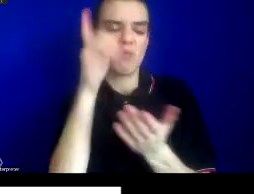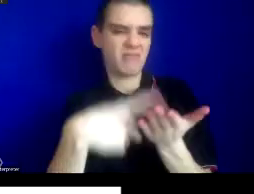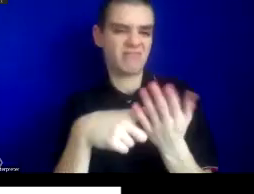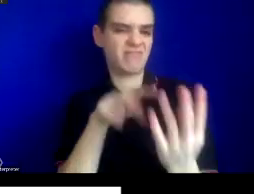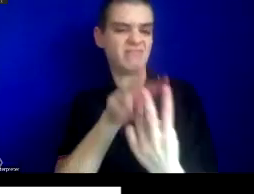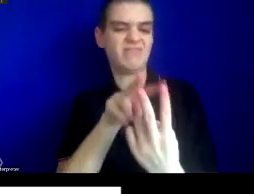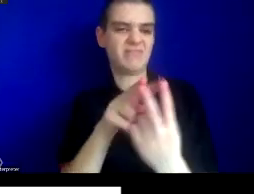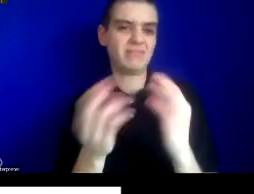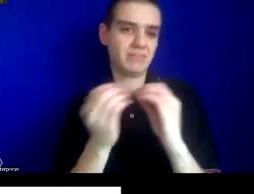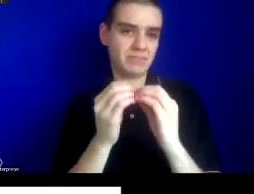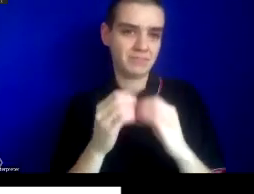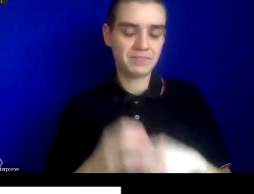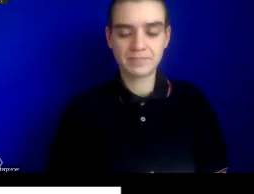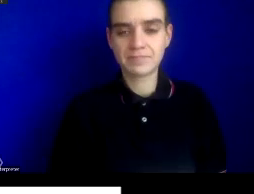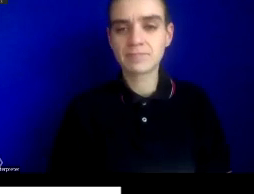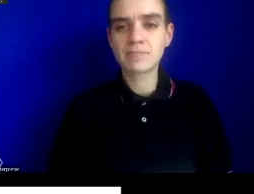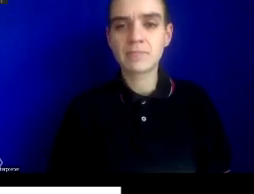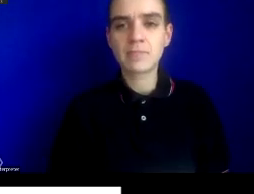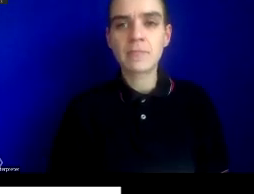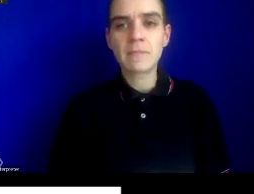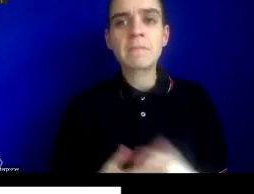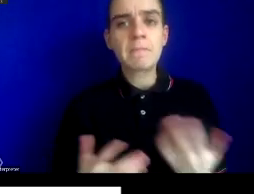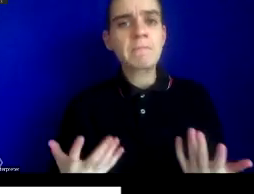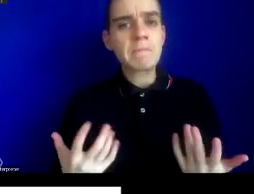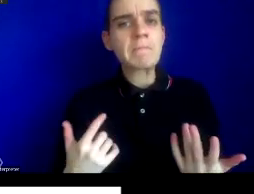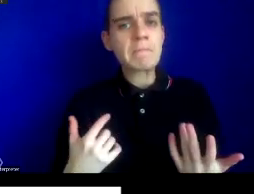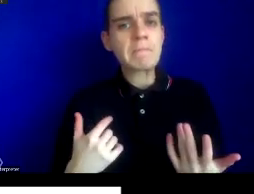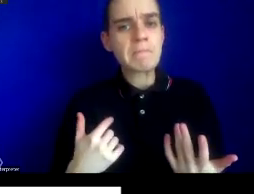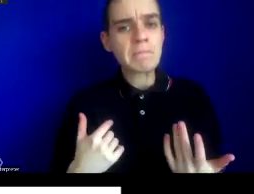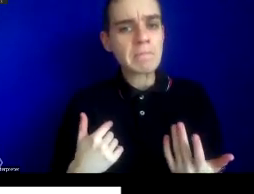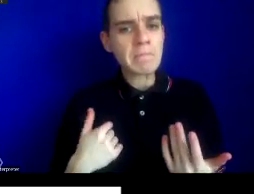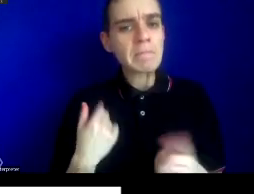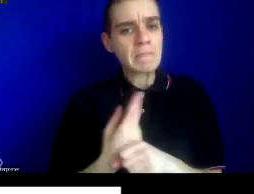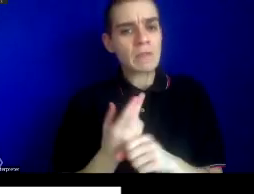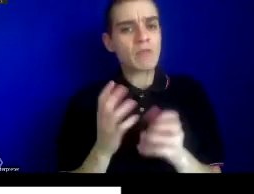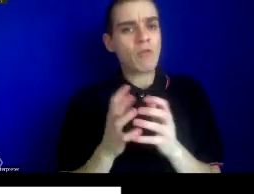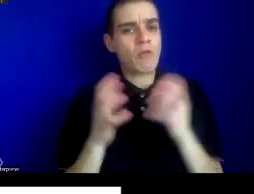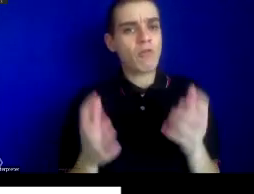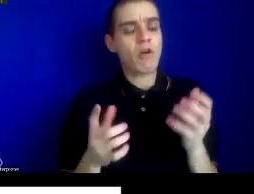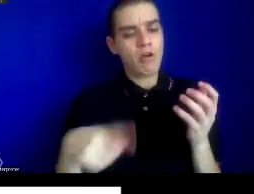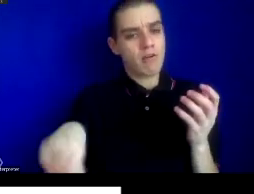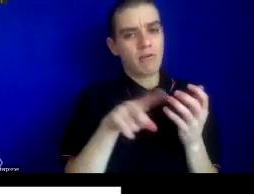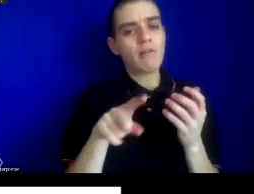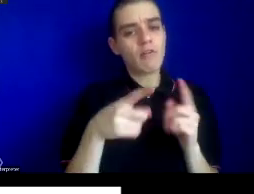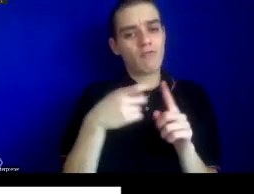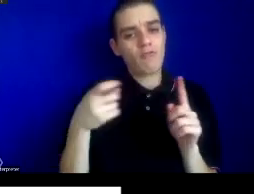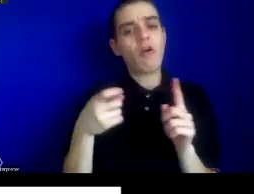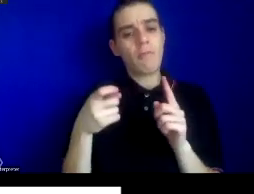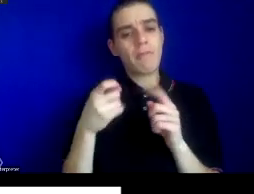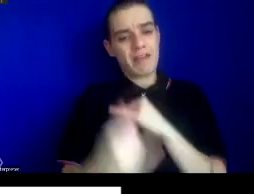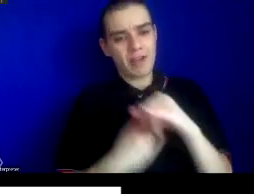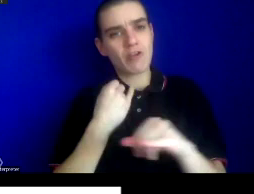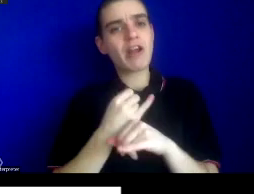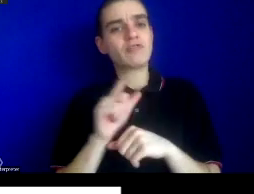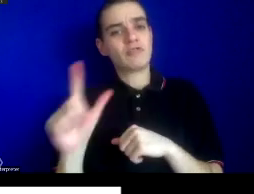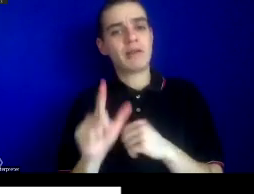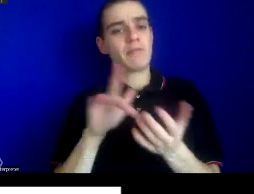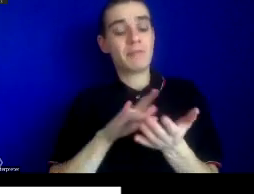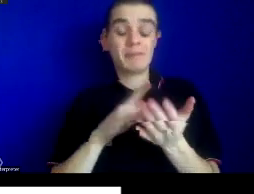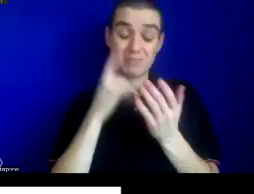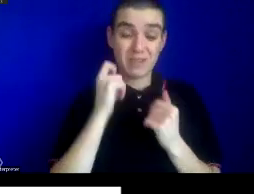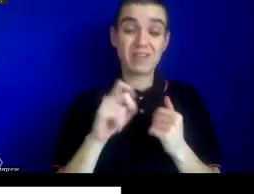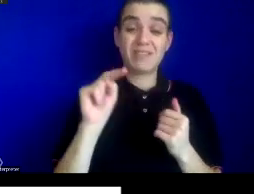bit. But I drew very significantly from the materials within the National Library of Medicine, in part because the NLM has